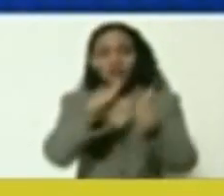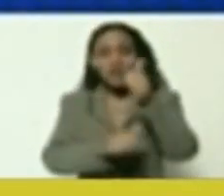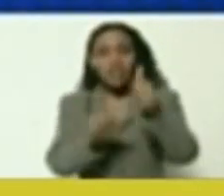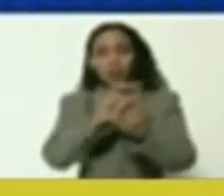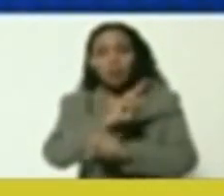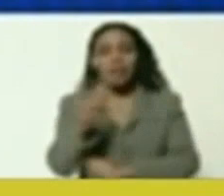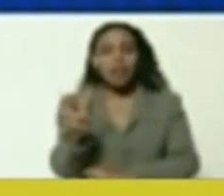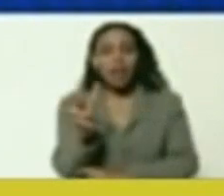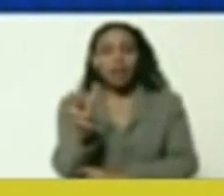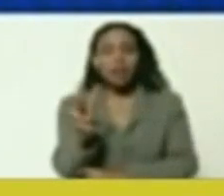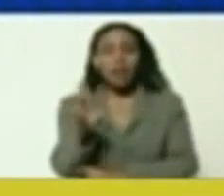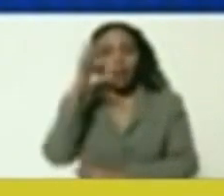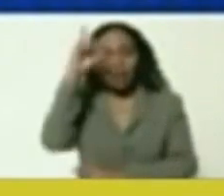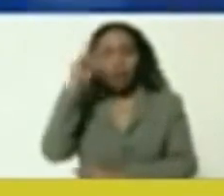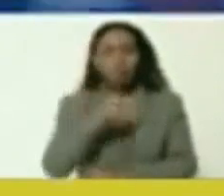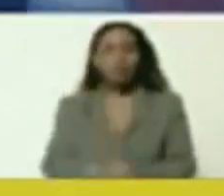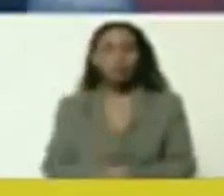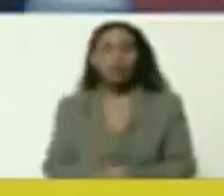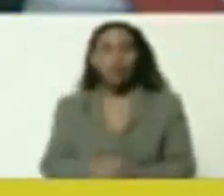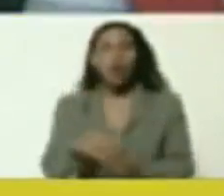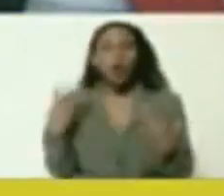Ms. Vice President,